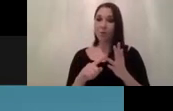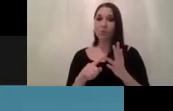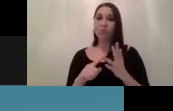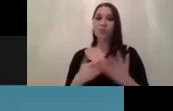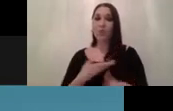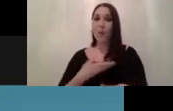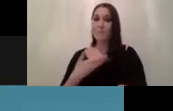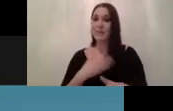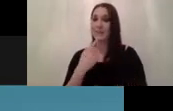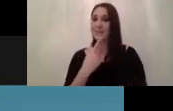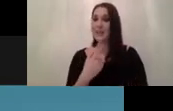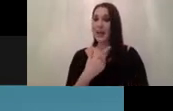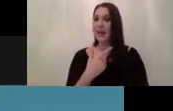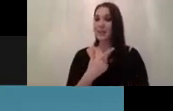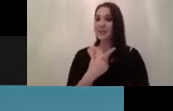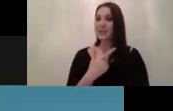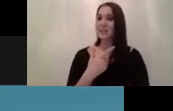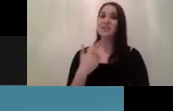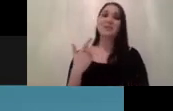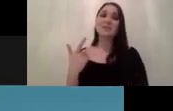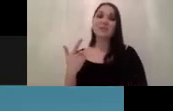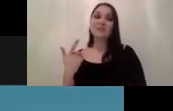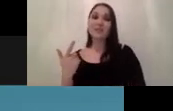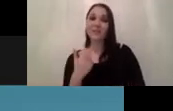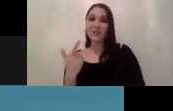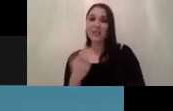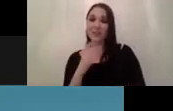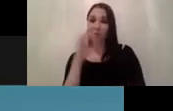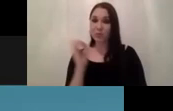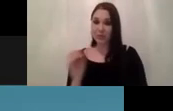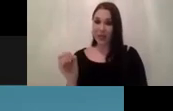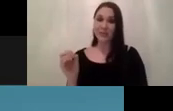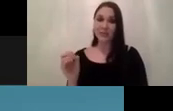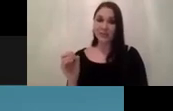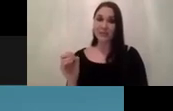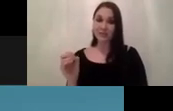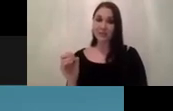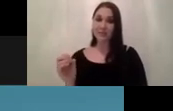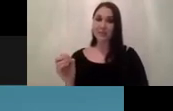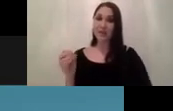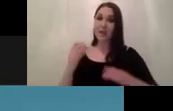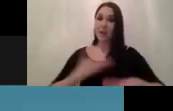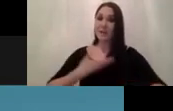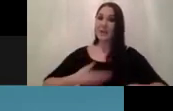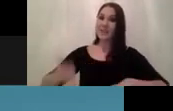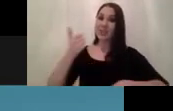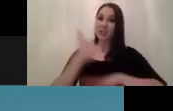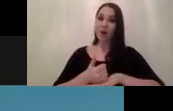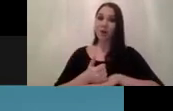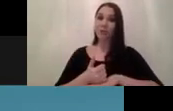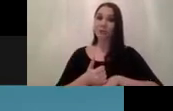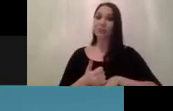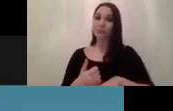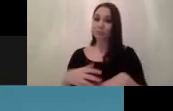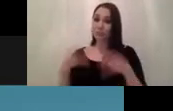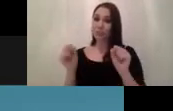77 of those companies plan to start or employ ai initiatives in the future and only 23 say that they do